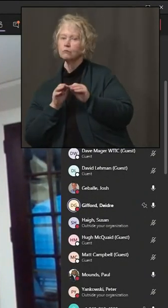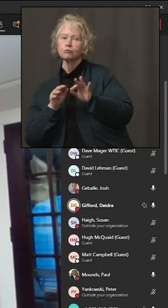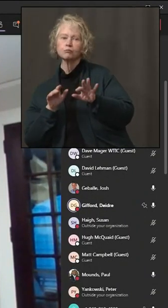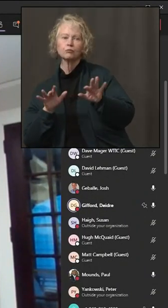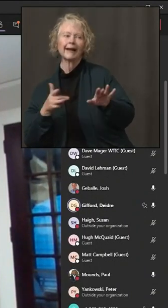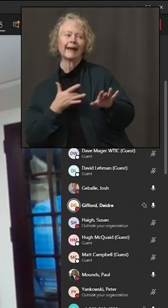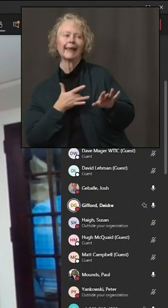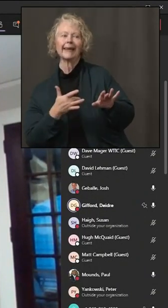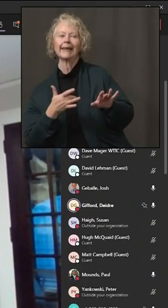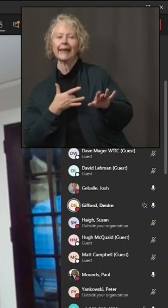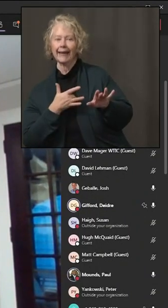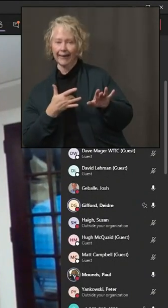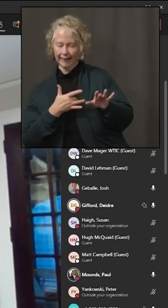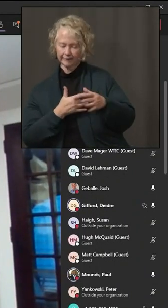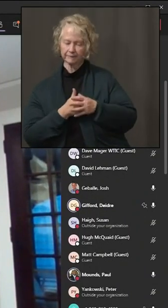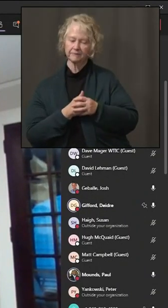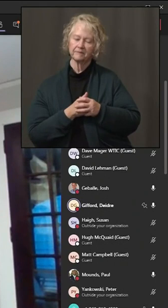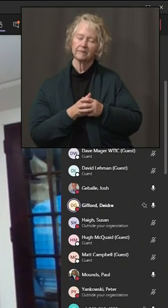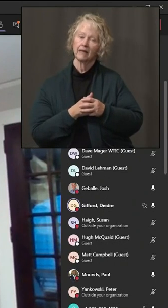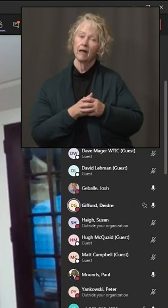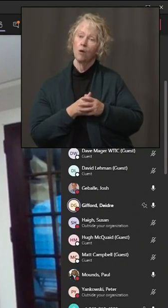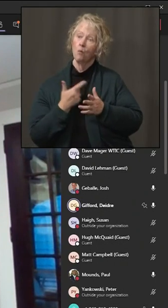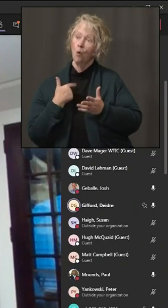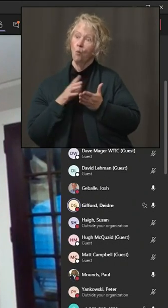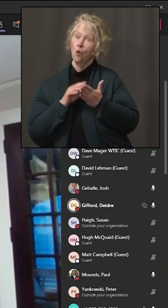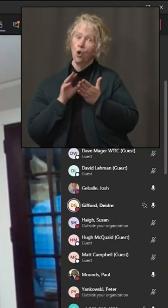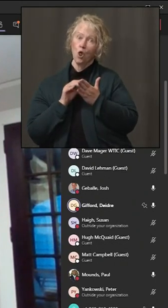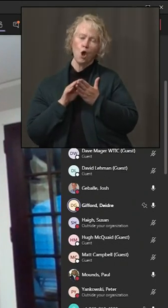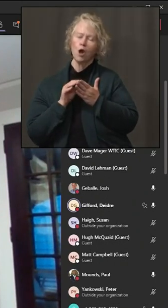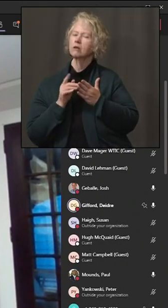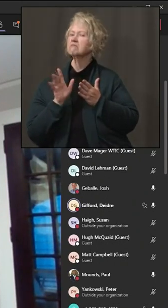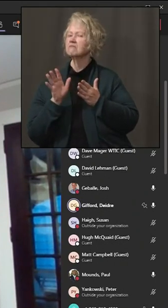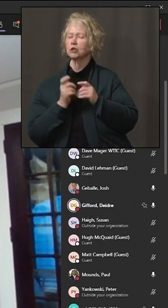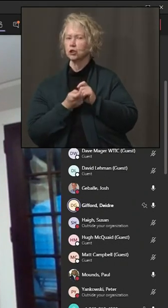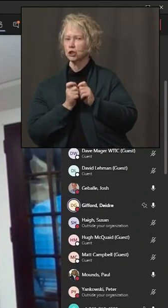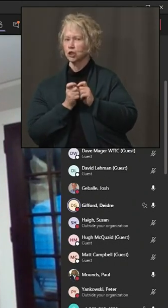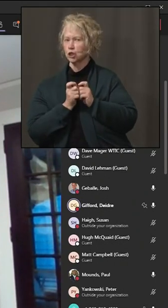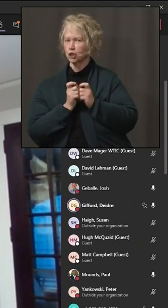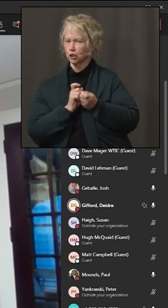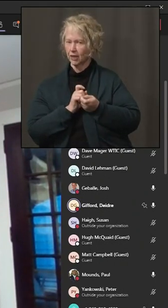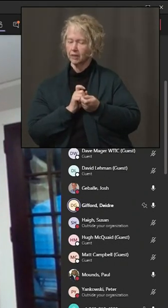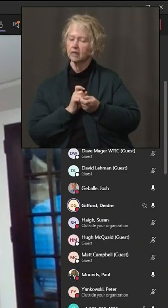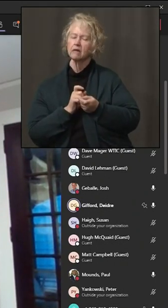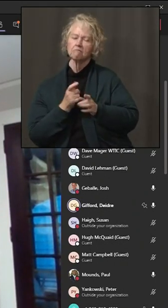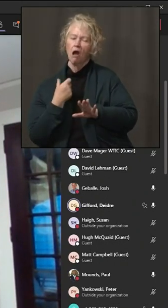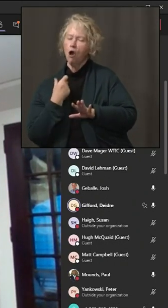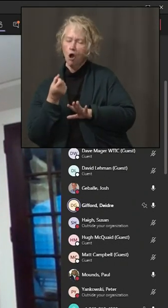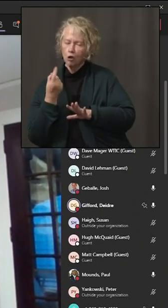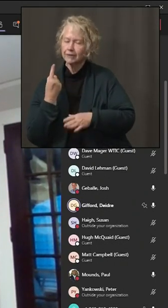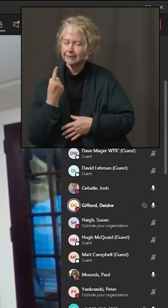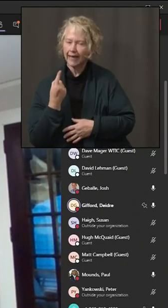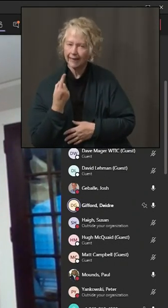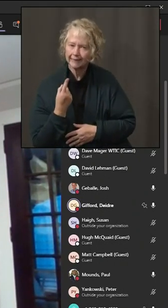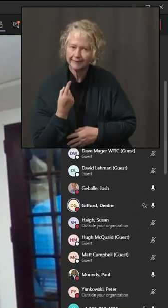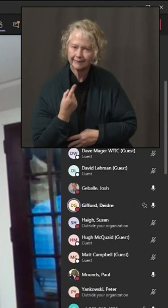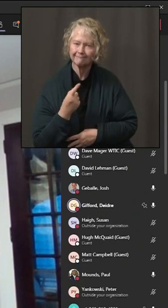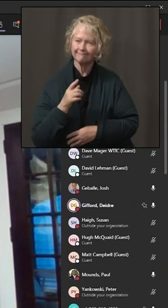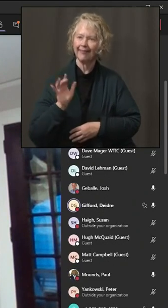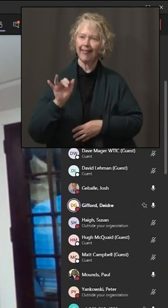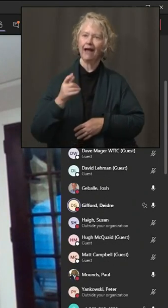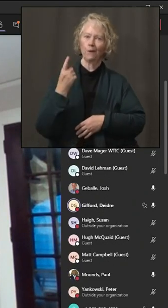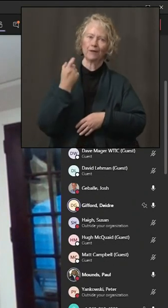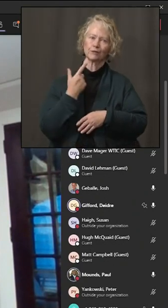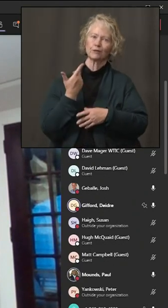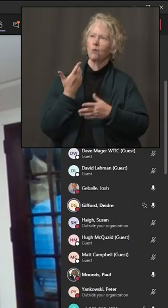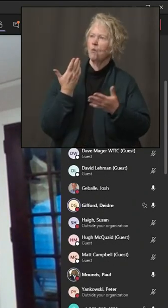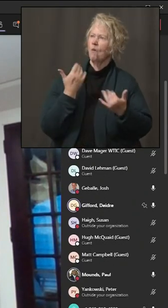likely to happen. And that knowledge base is changing all the time. So I certainly understand, you know, questions about,